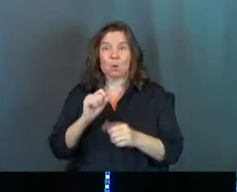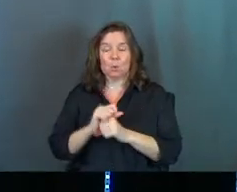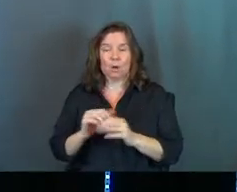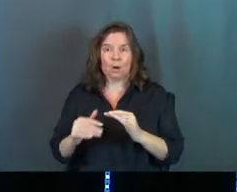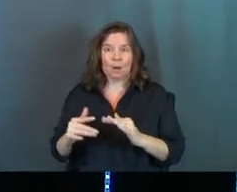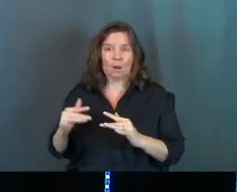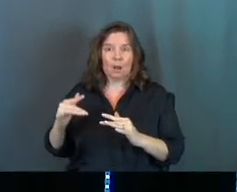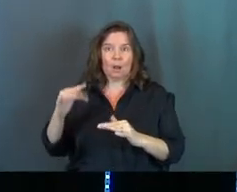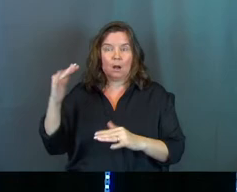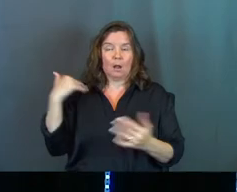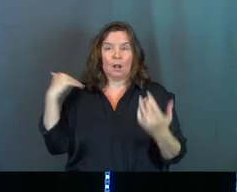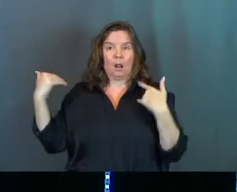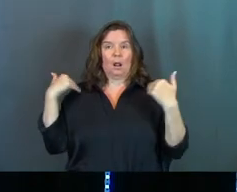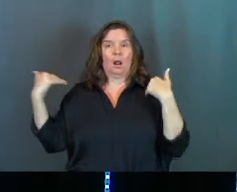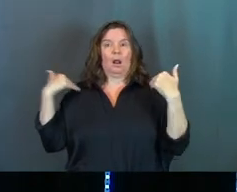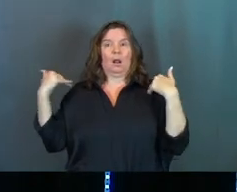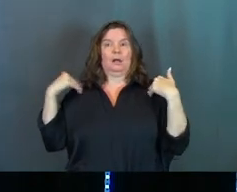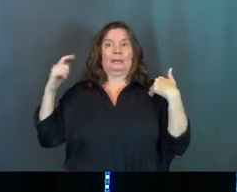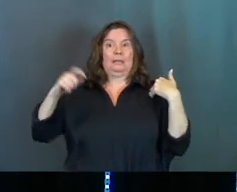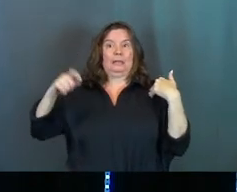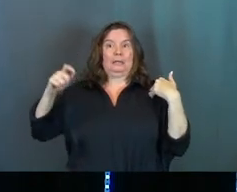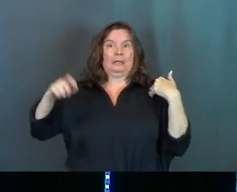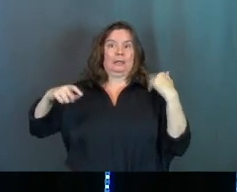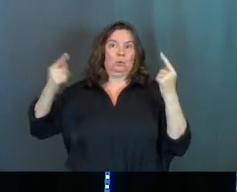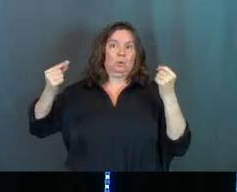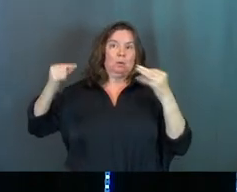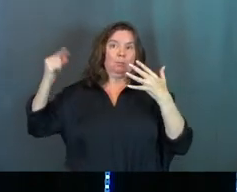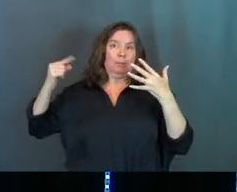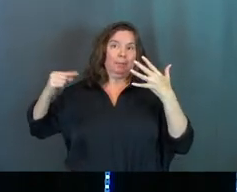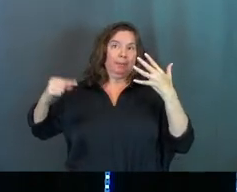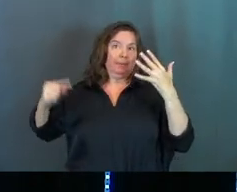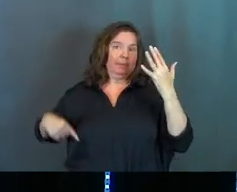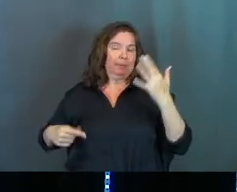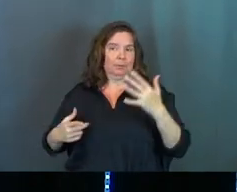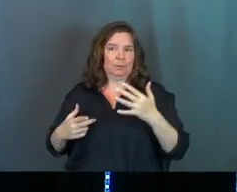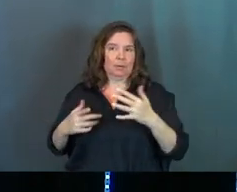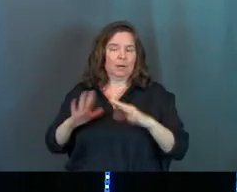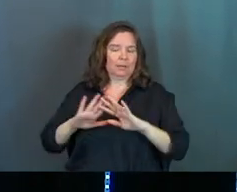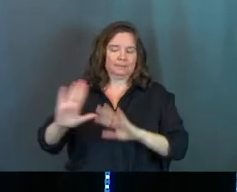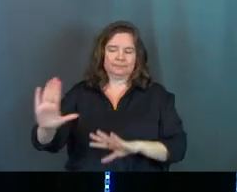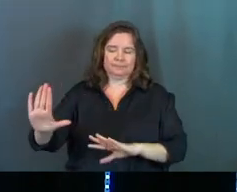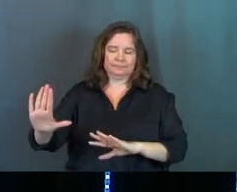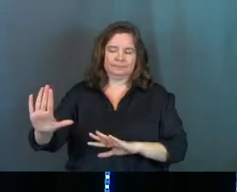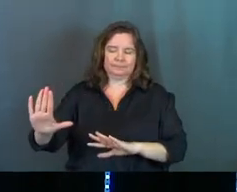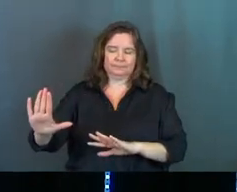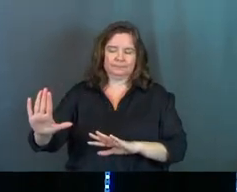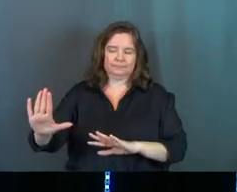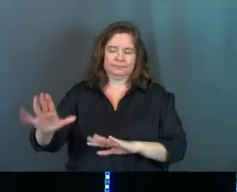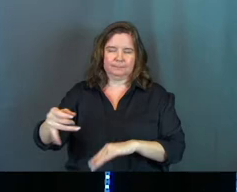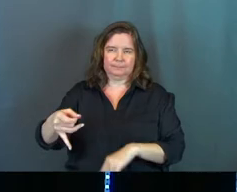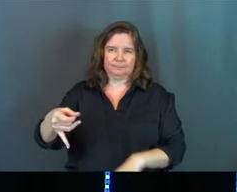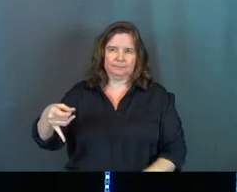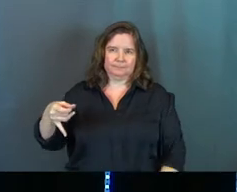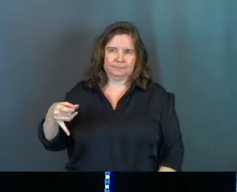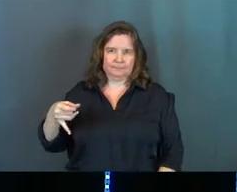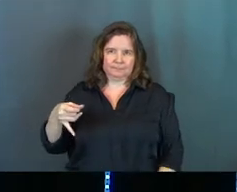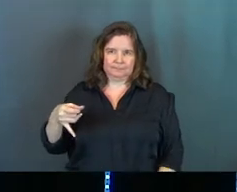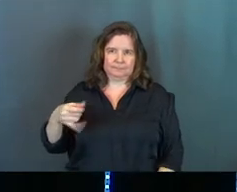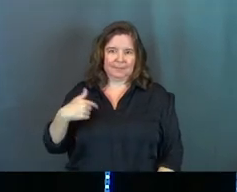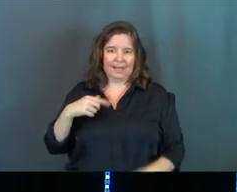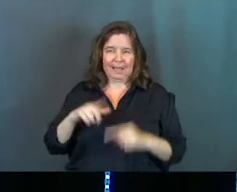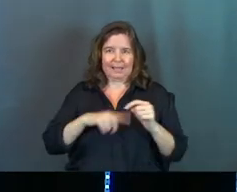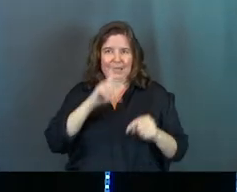work becomes work, and it becomes too much work, or I get consumed with the work, and I work too much, and I've got to go, hold on. I can't